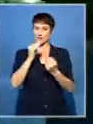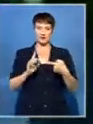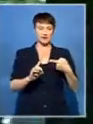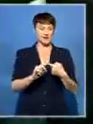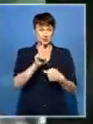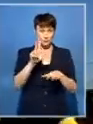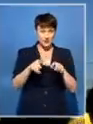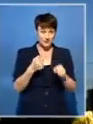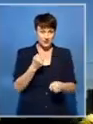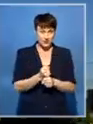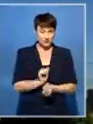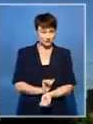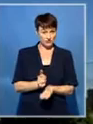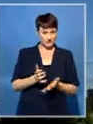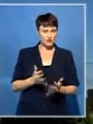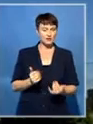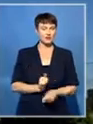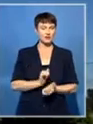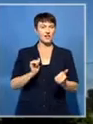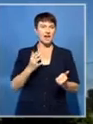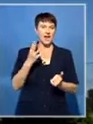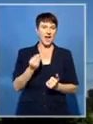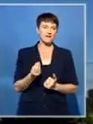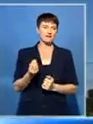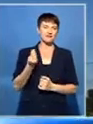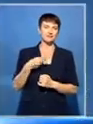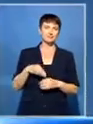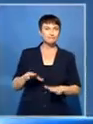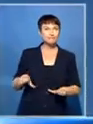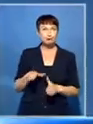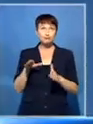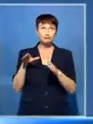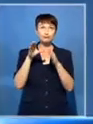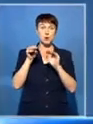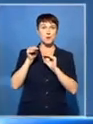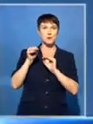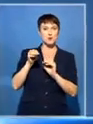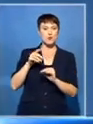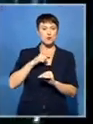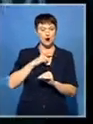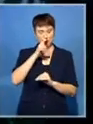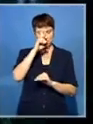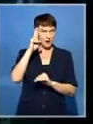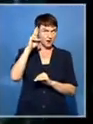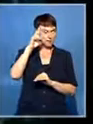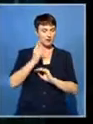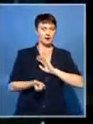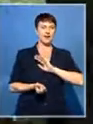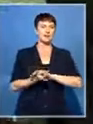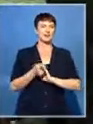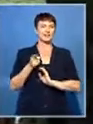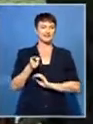27 years in jail. The life-size statue, a permanent reminder of that groundbreaking day. I still